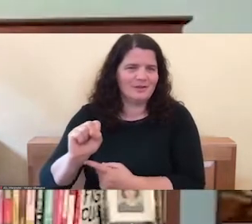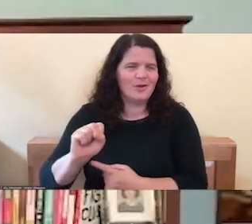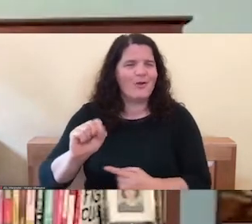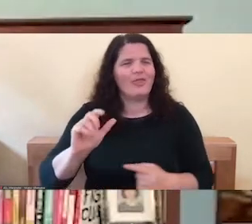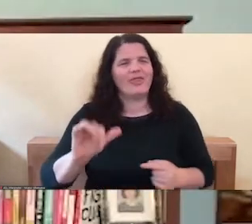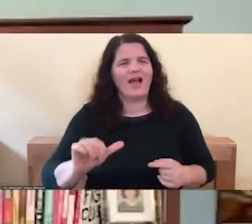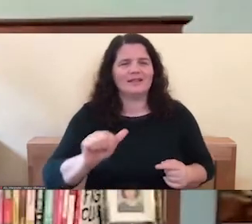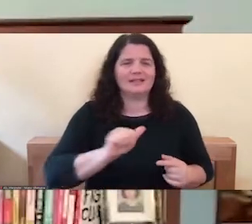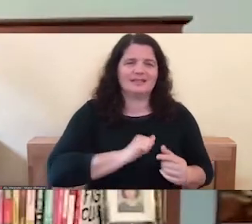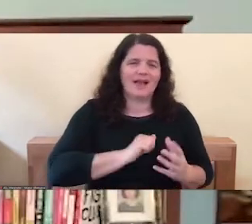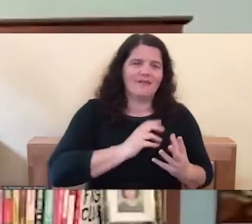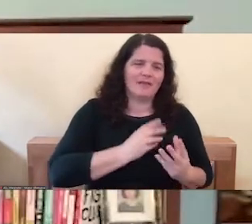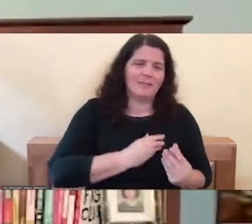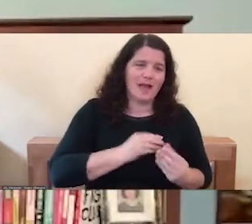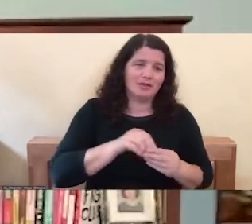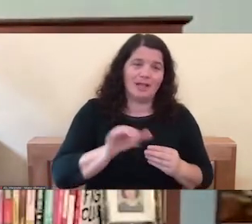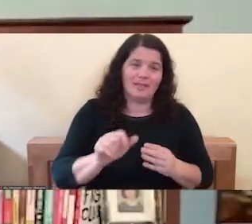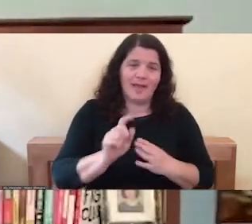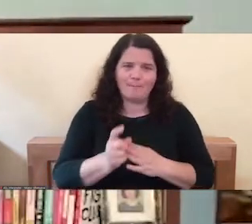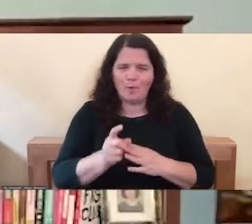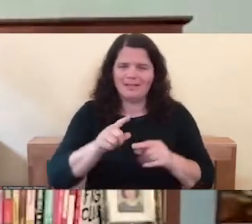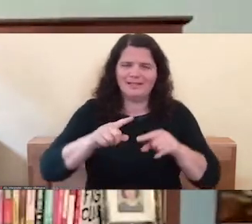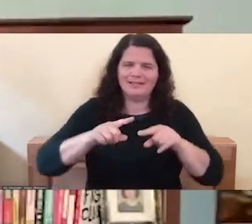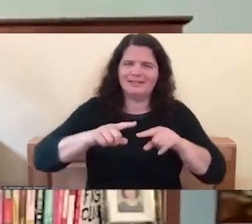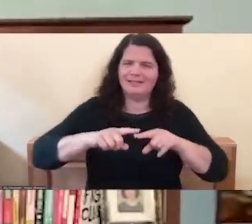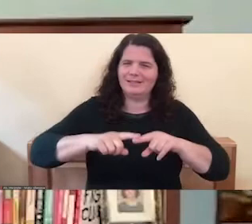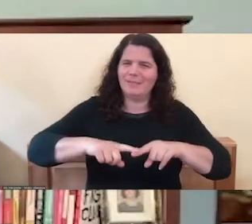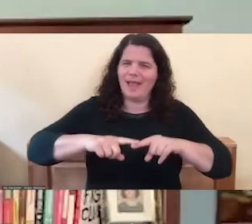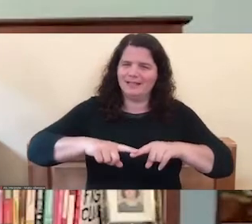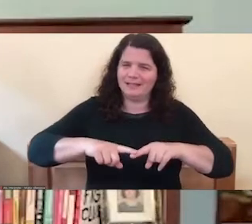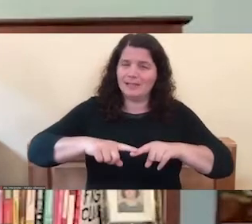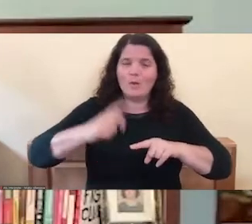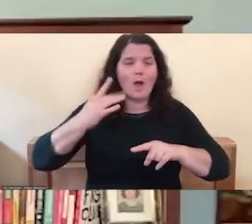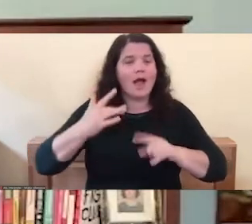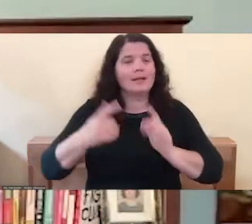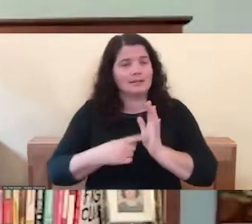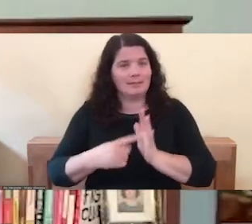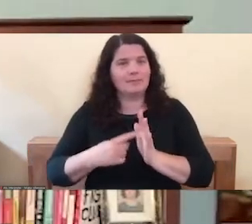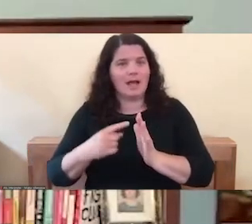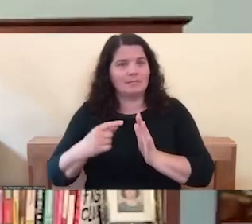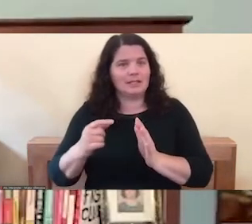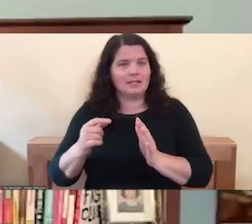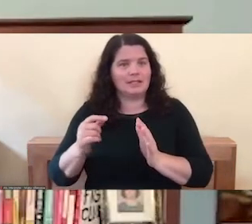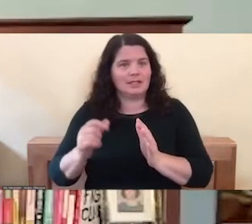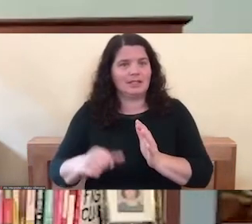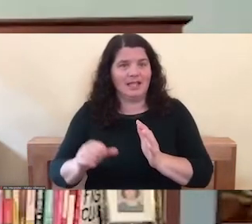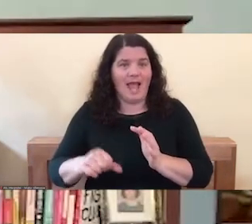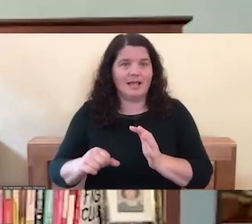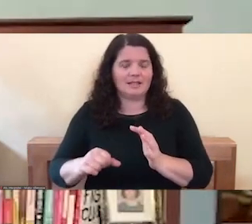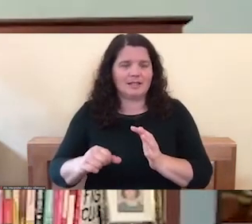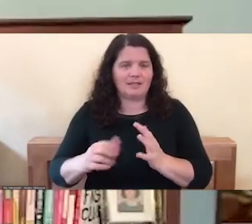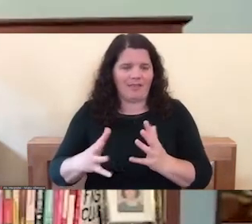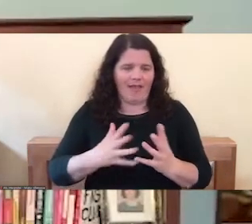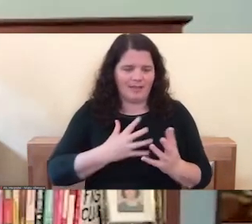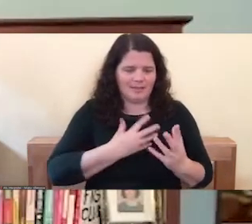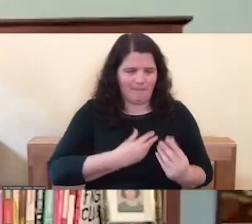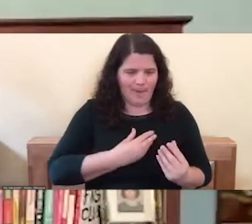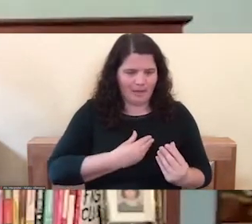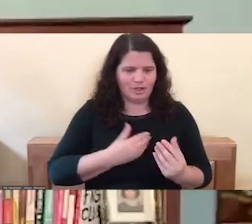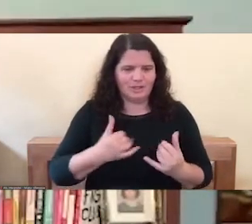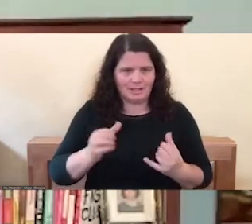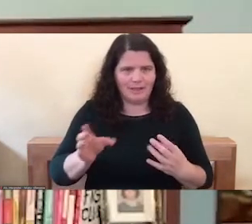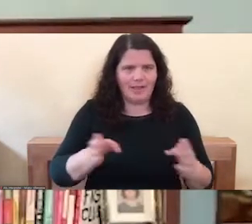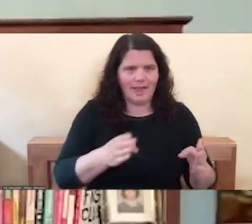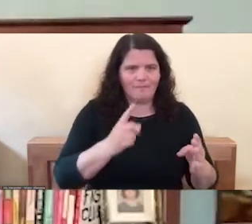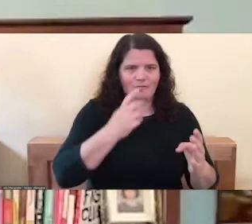it would kind of maybe depend, right? Sometimes yes, maybe sometimes it's, it's just anger with, without aimed at good.